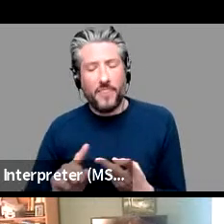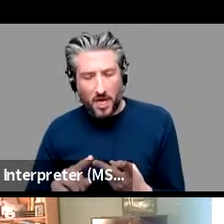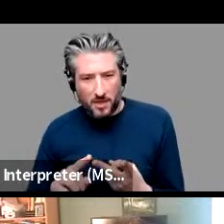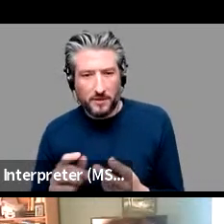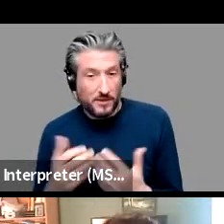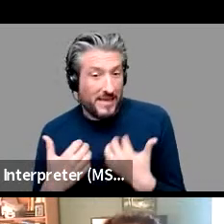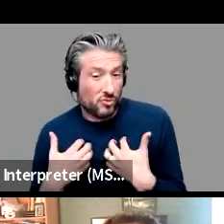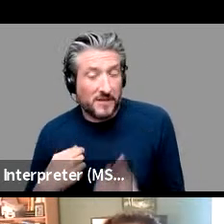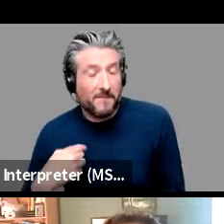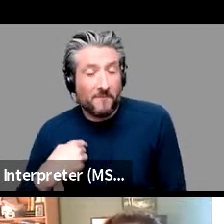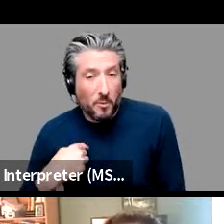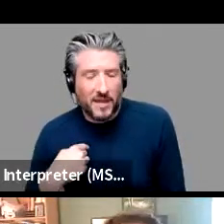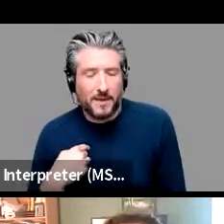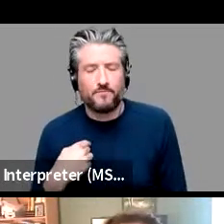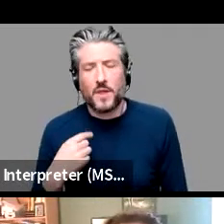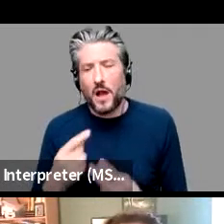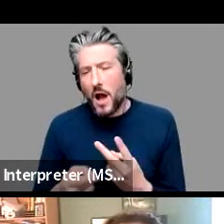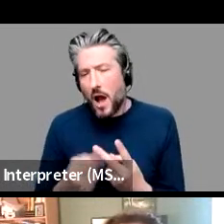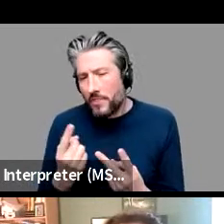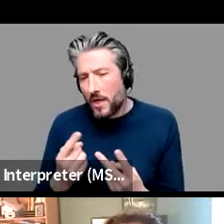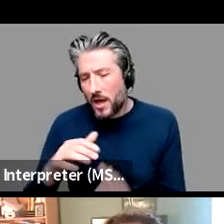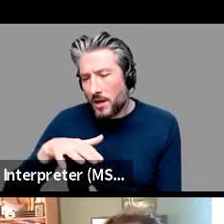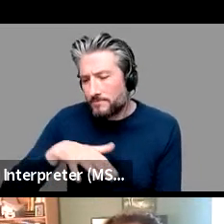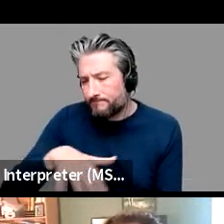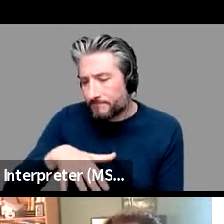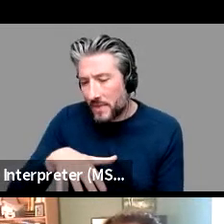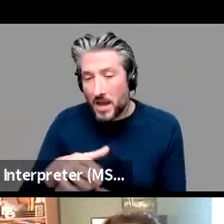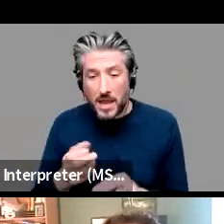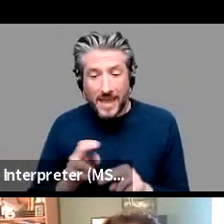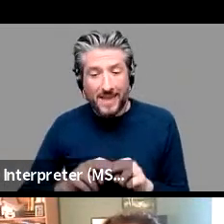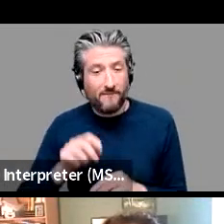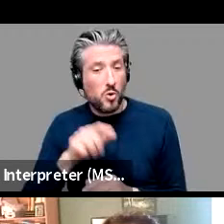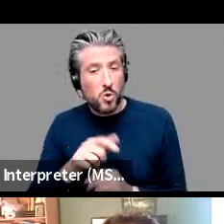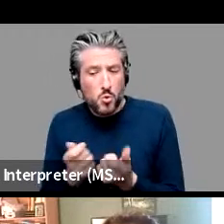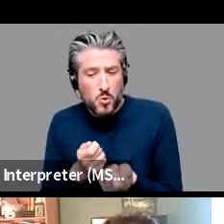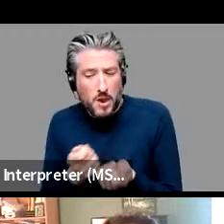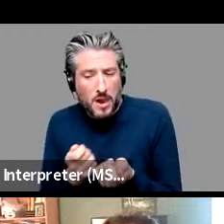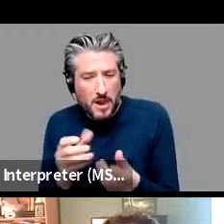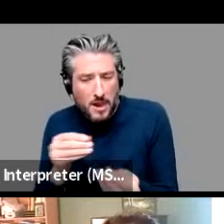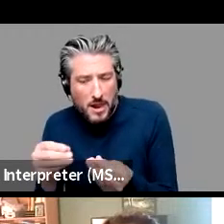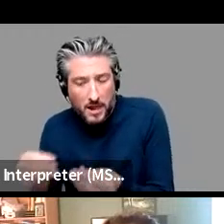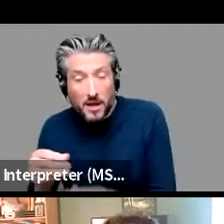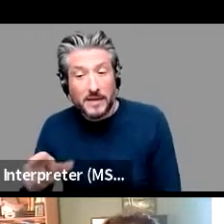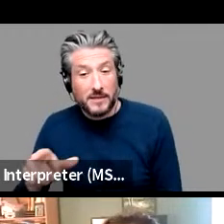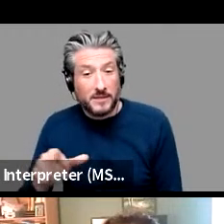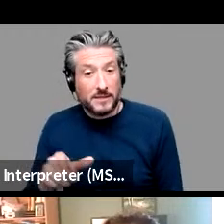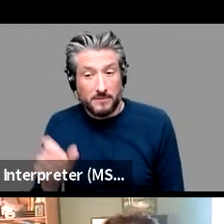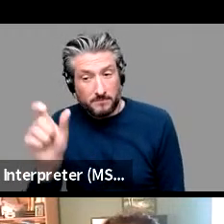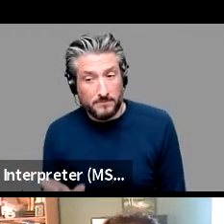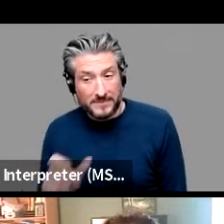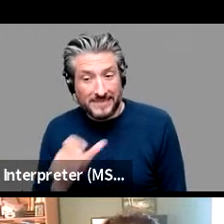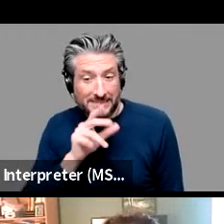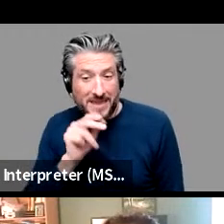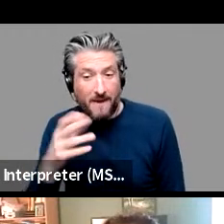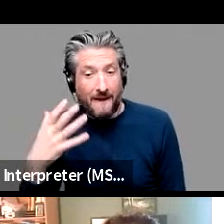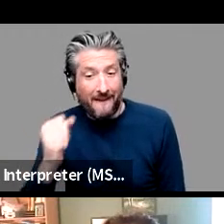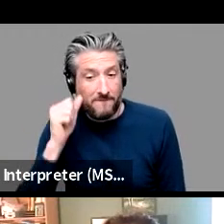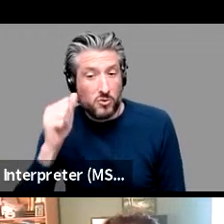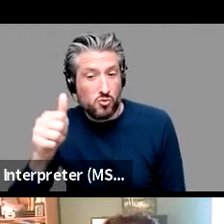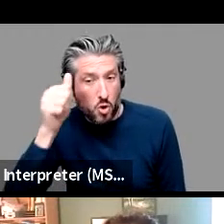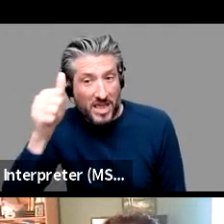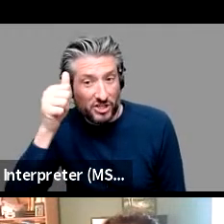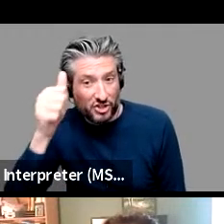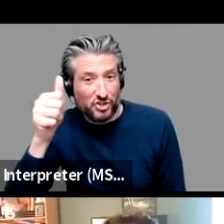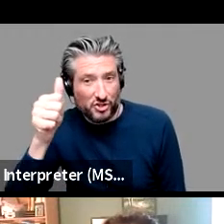where you play around with the speaker's knowledge which may not be